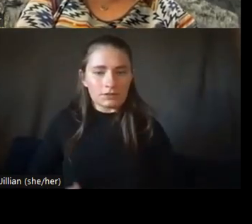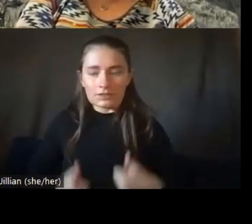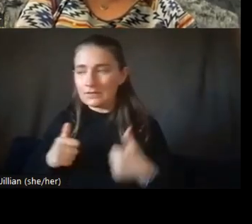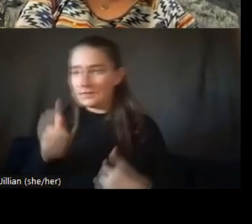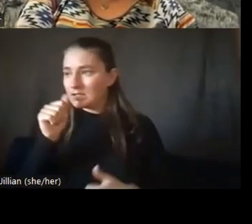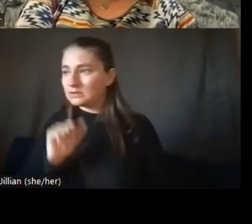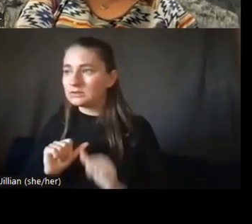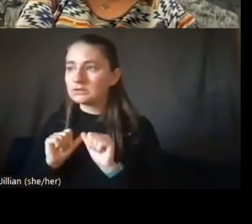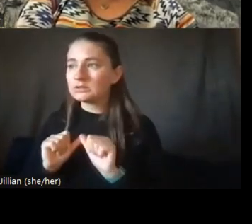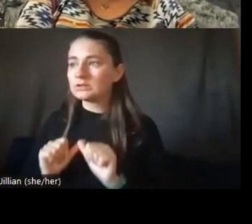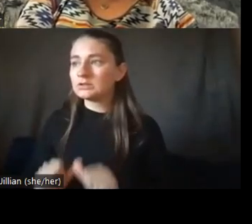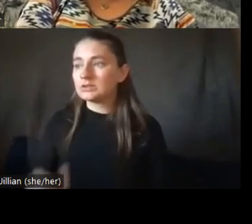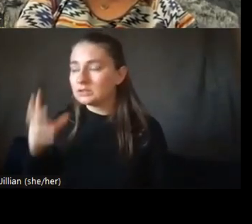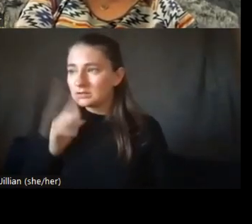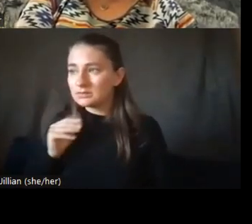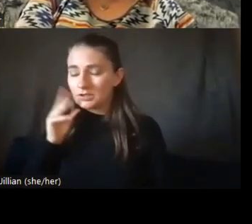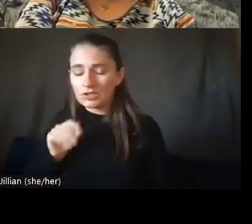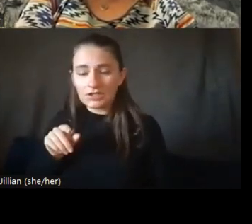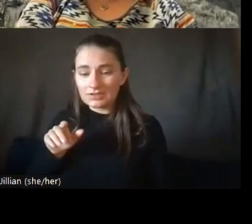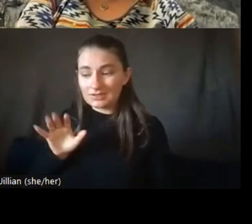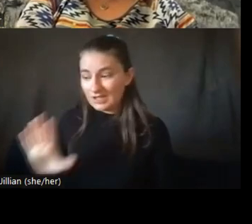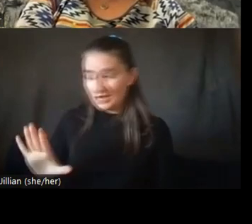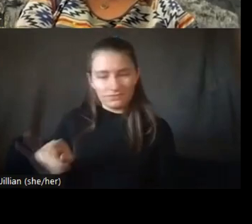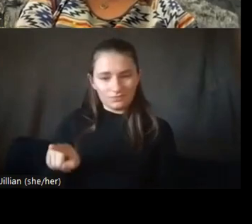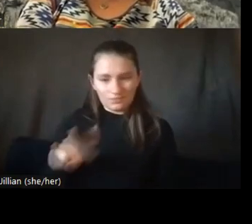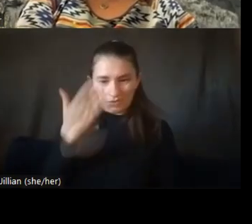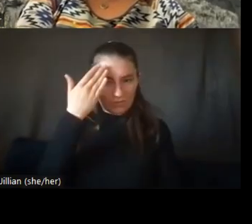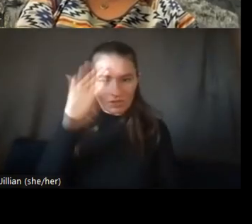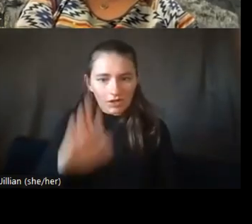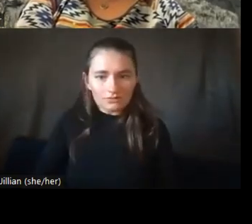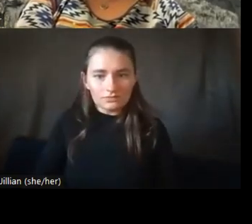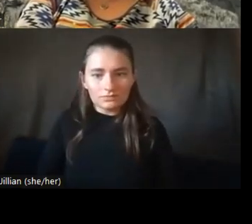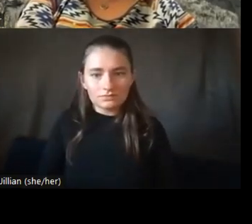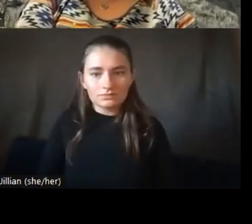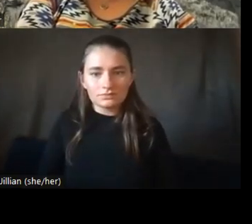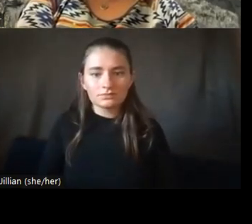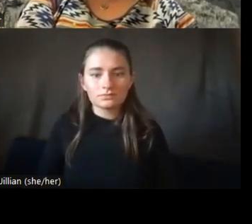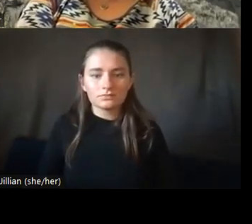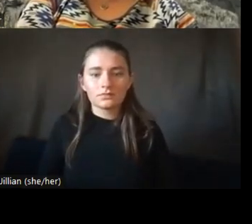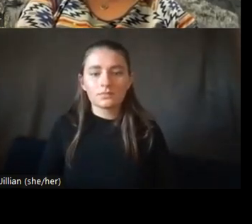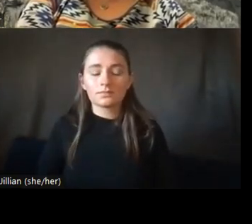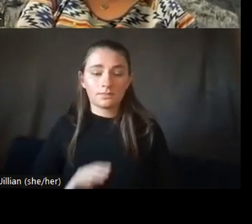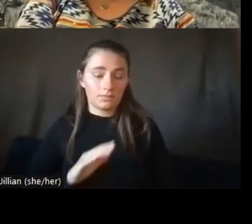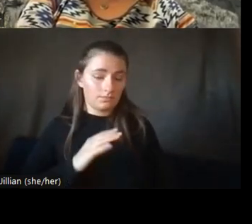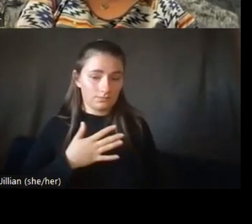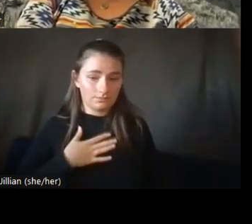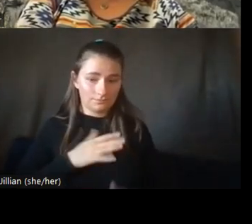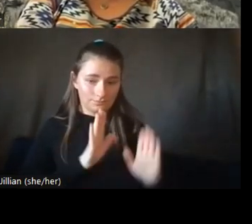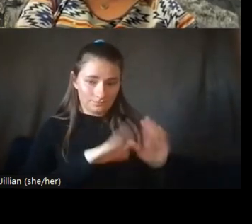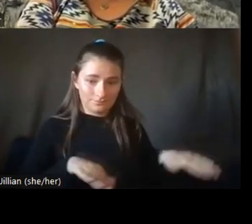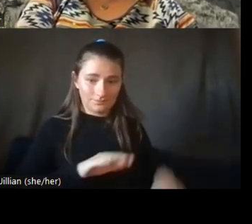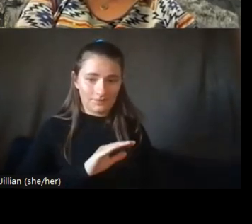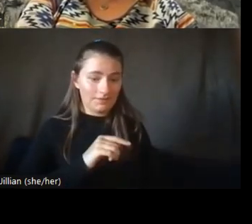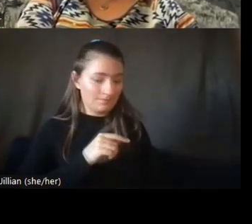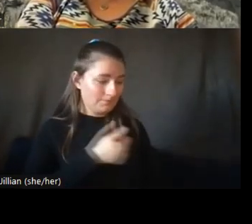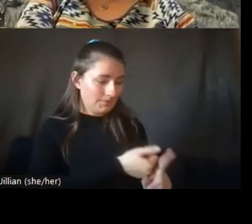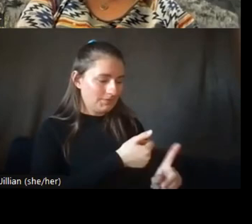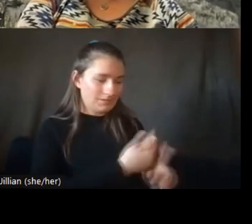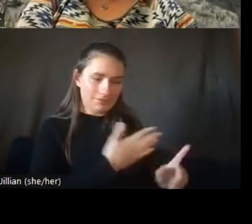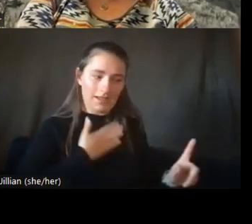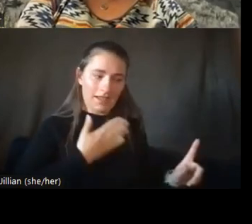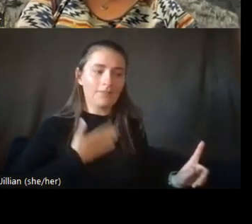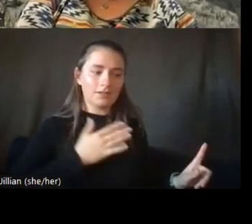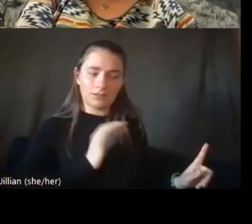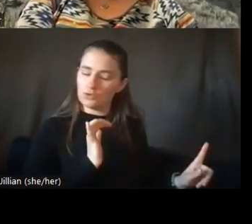with their happiness, it brings me that motivation and I would definitely